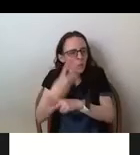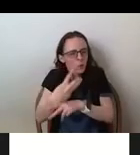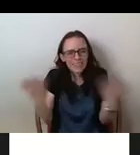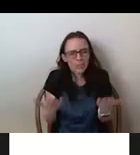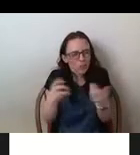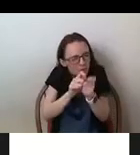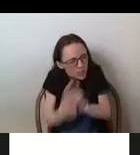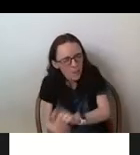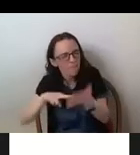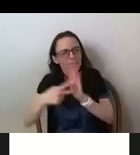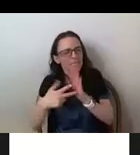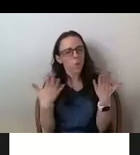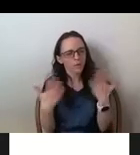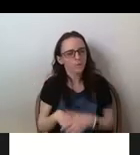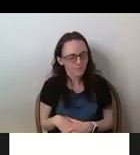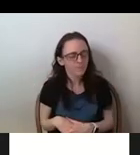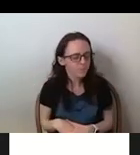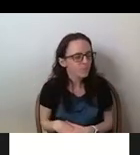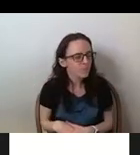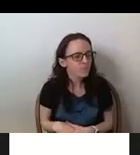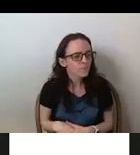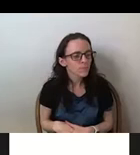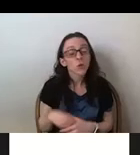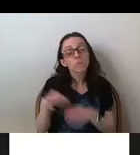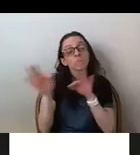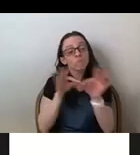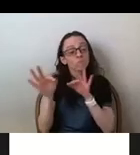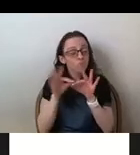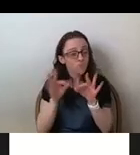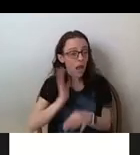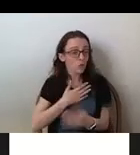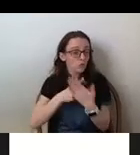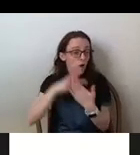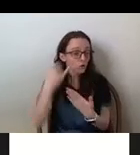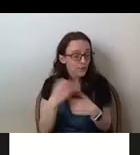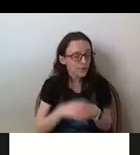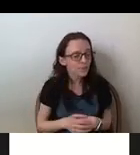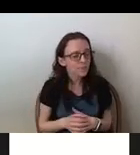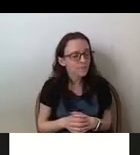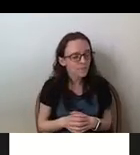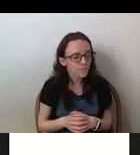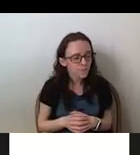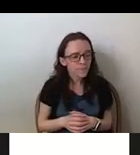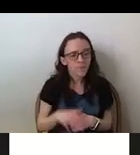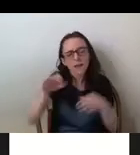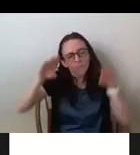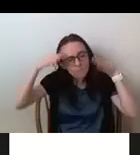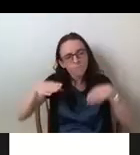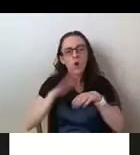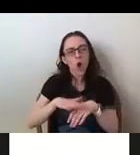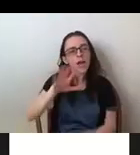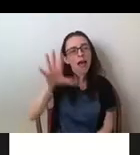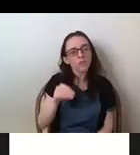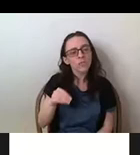So to provide a background and description of our project, it aims to create an exhibition centered on issues of African American women's representation